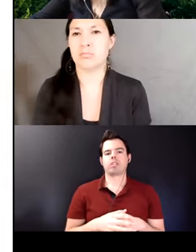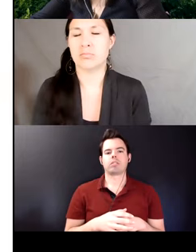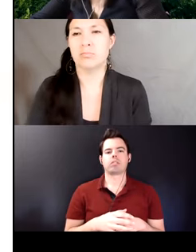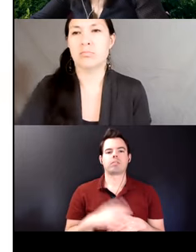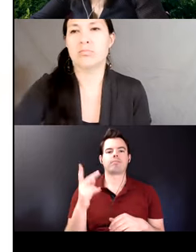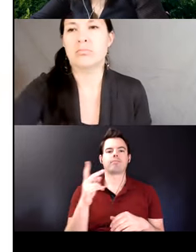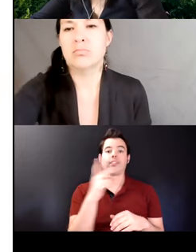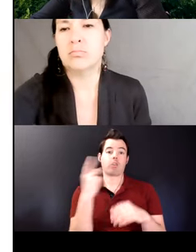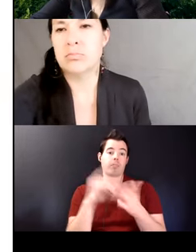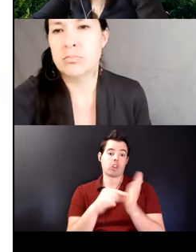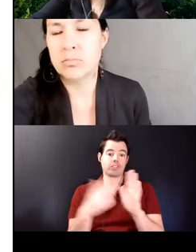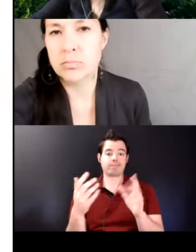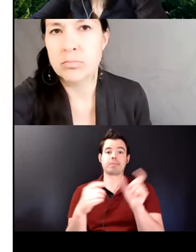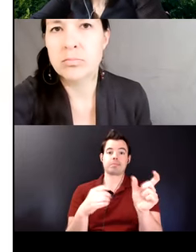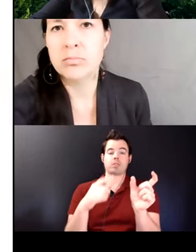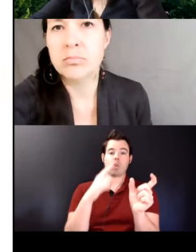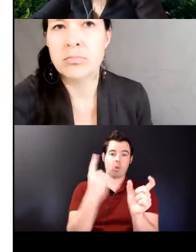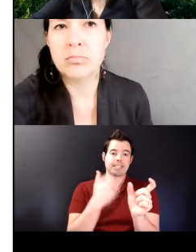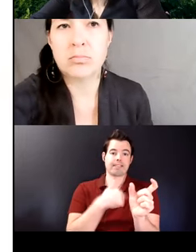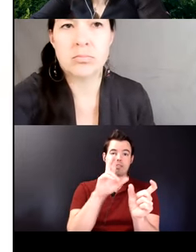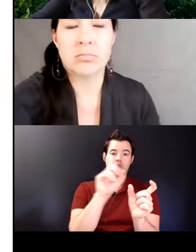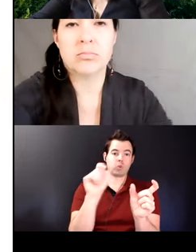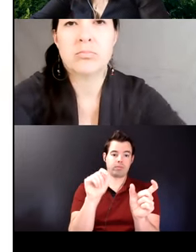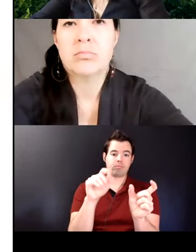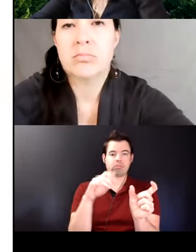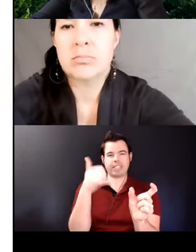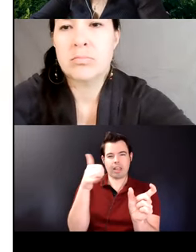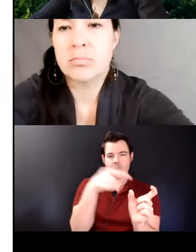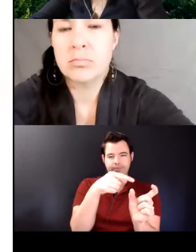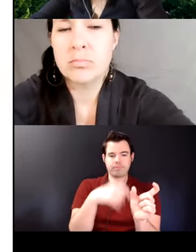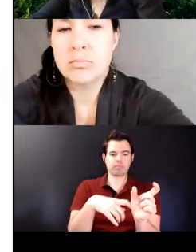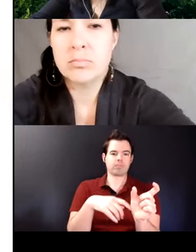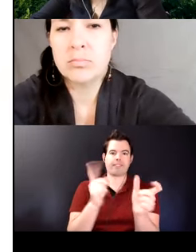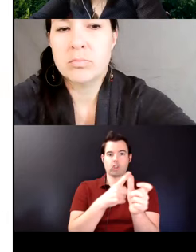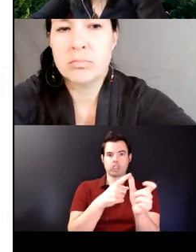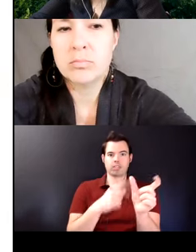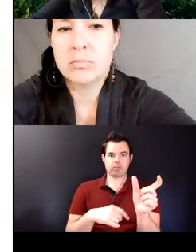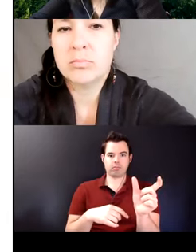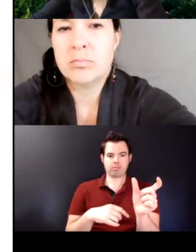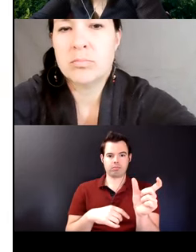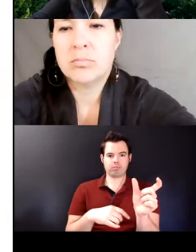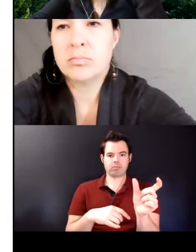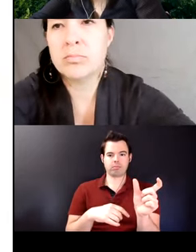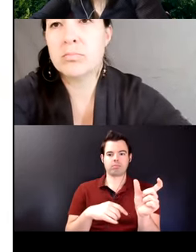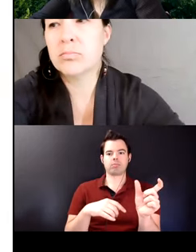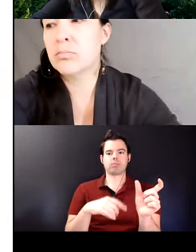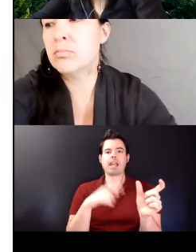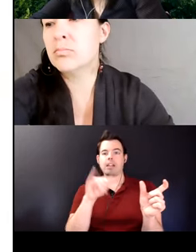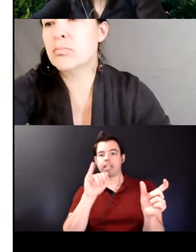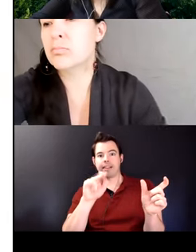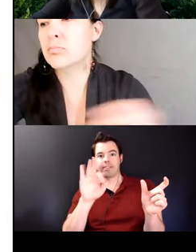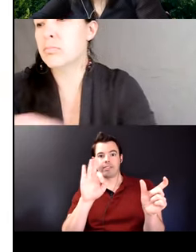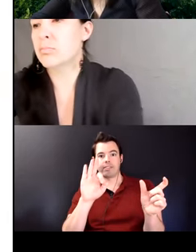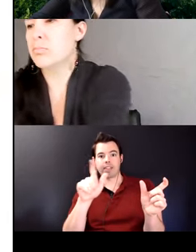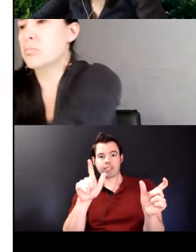which is always initial as in yellow and one inflectional bound morpheme which marks person number